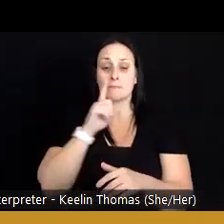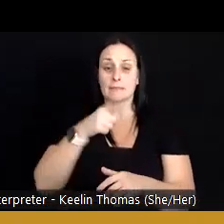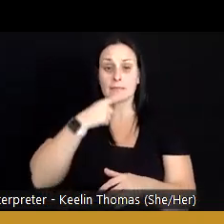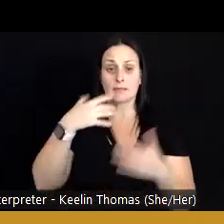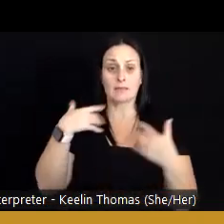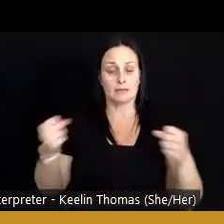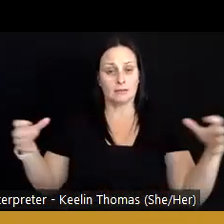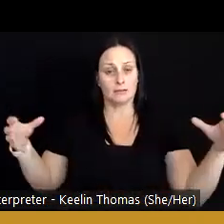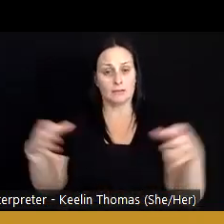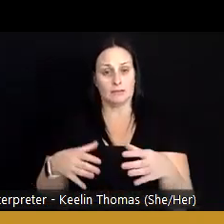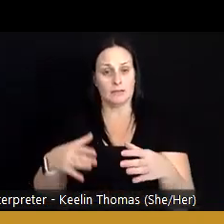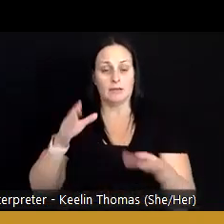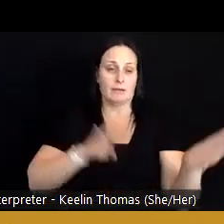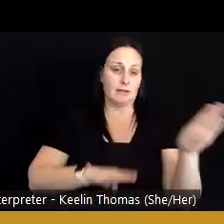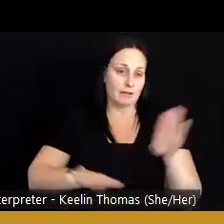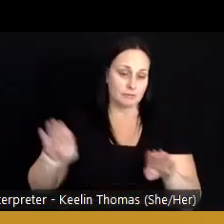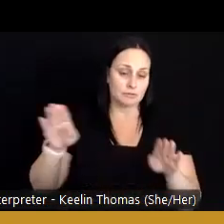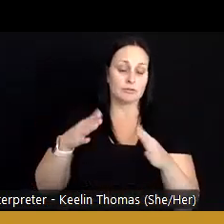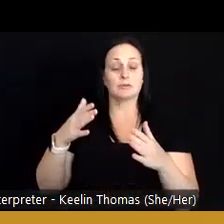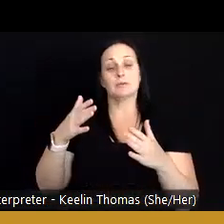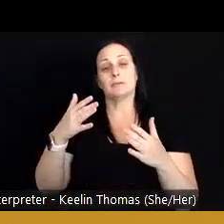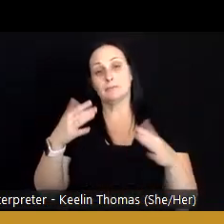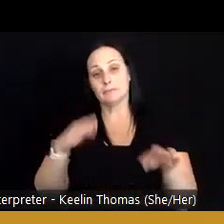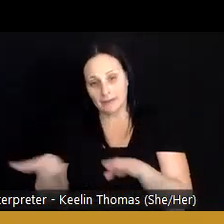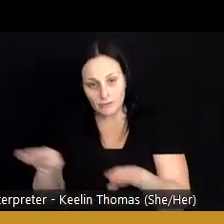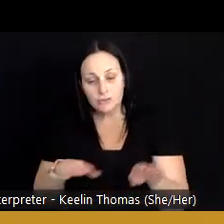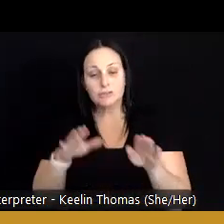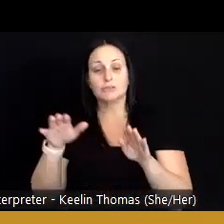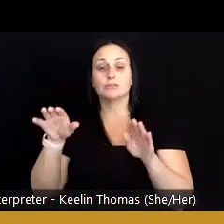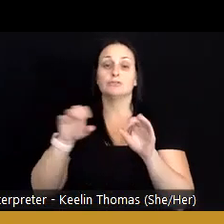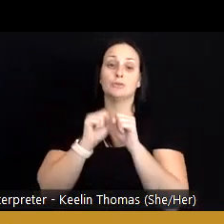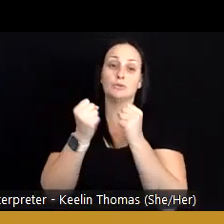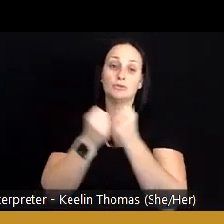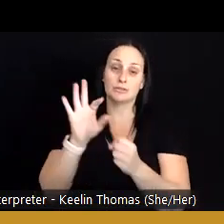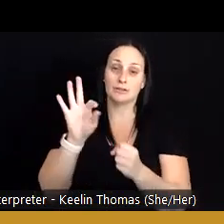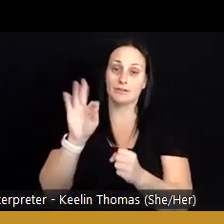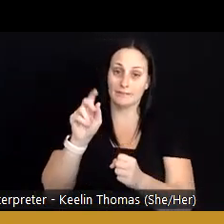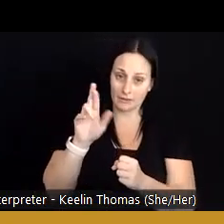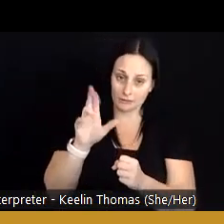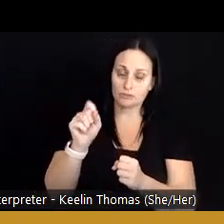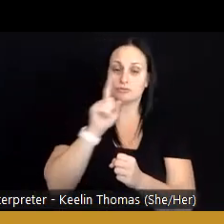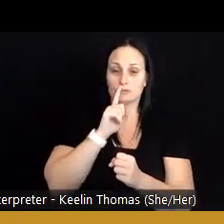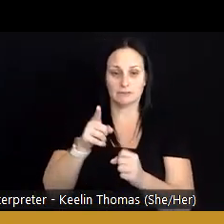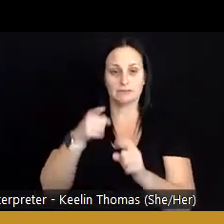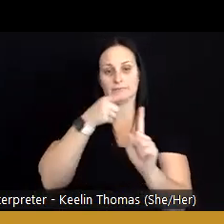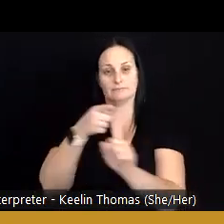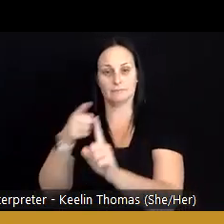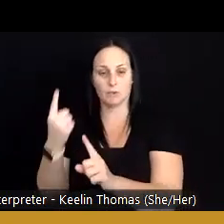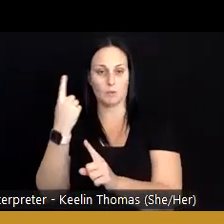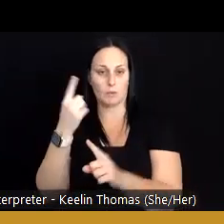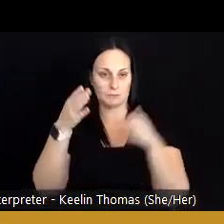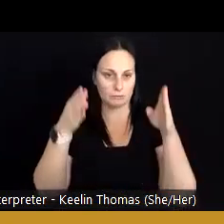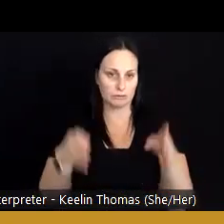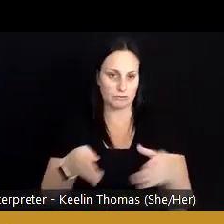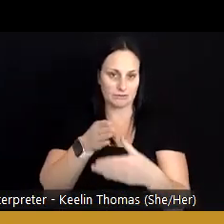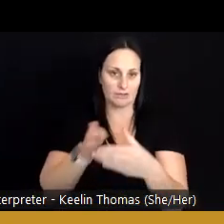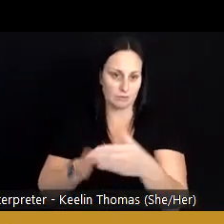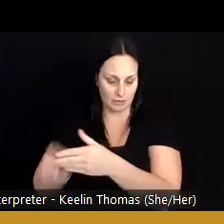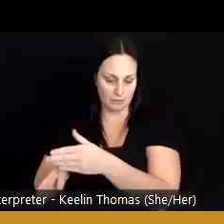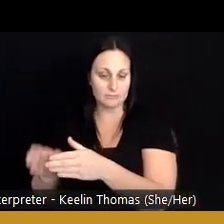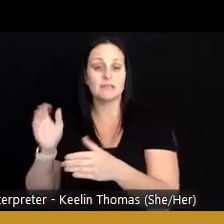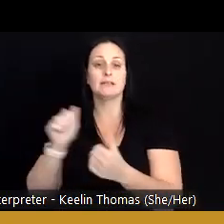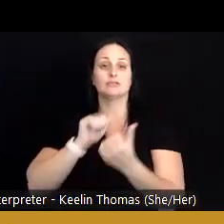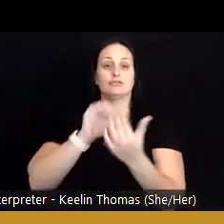the biological, the behavioral, and the social factors that determines one's health outcomes and addresses the